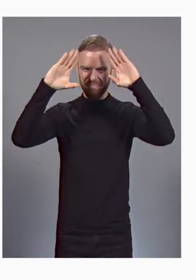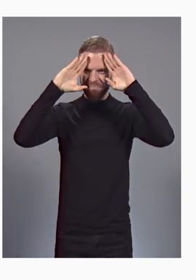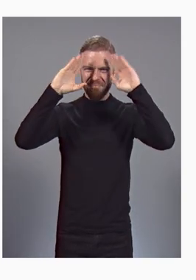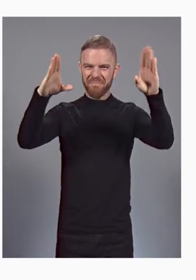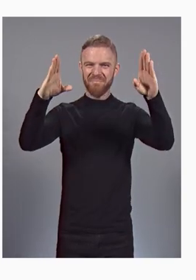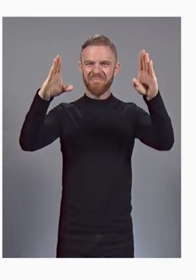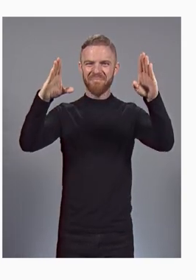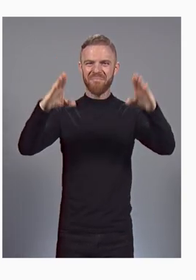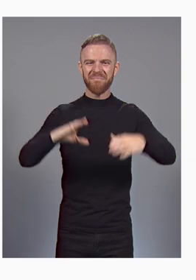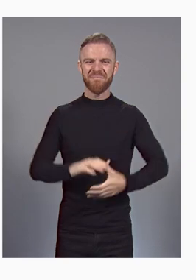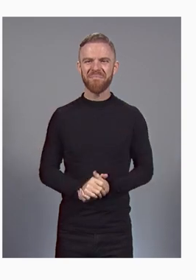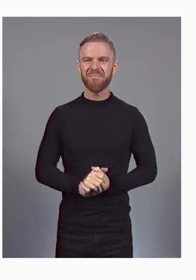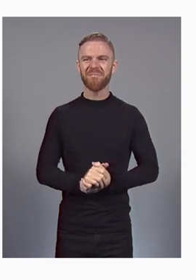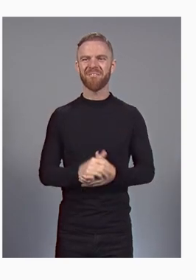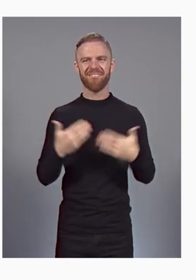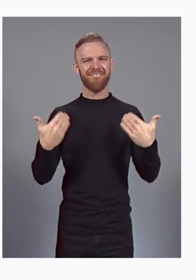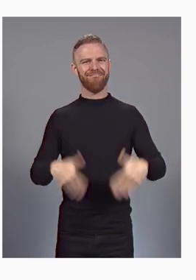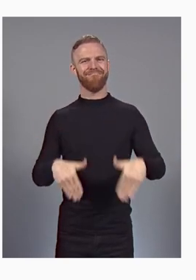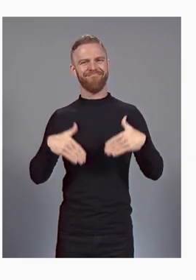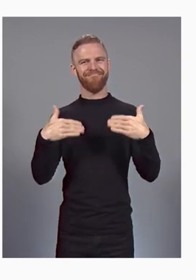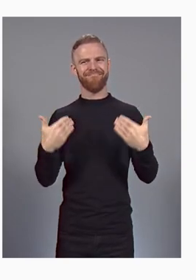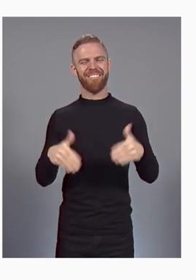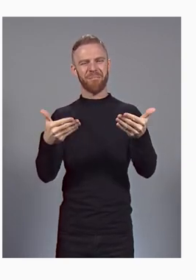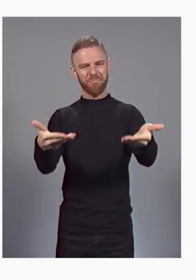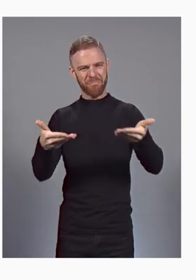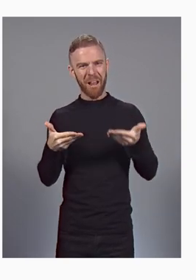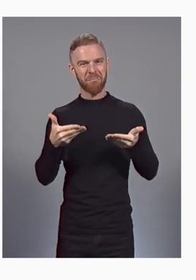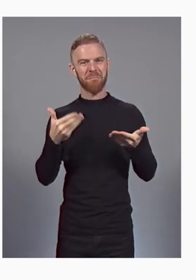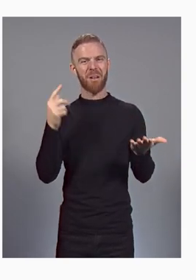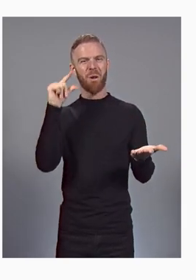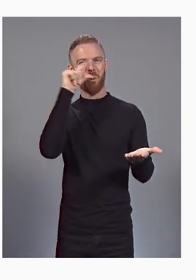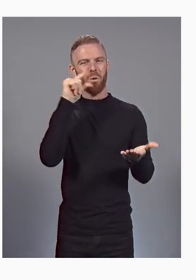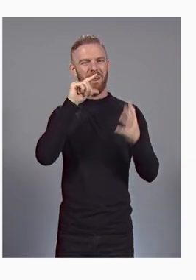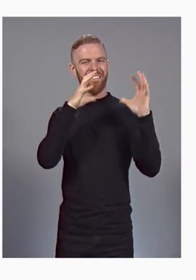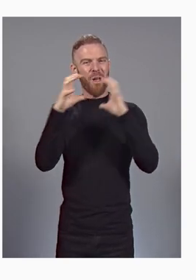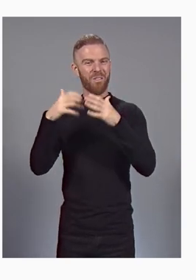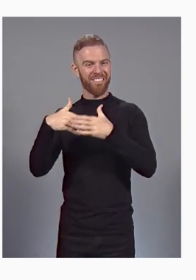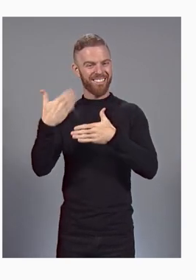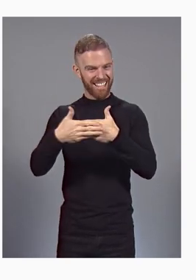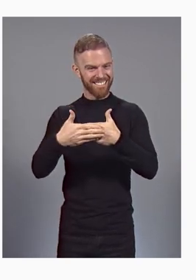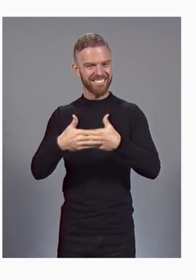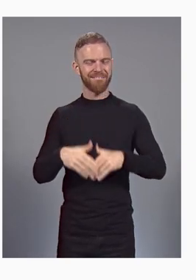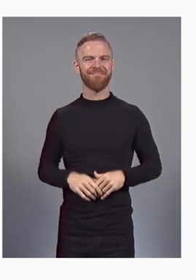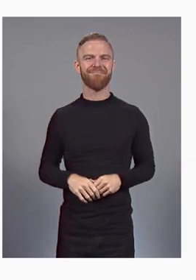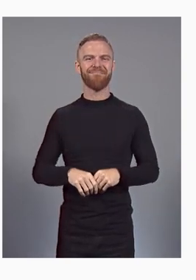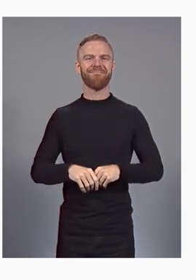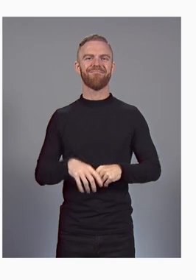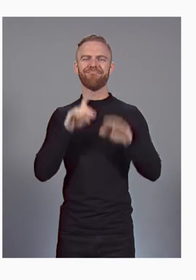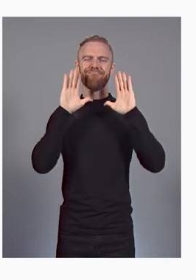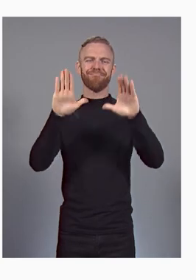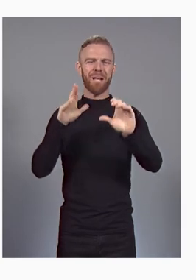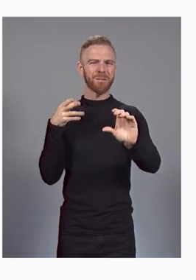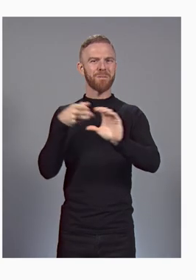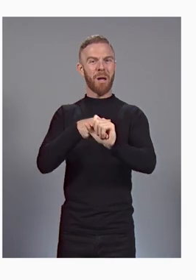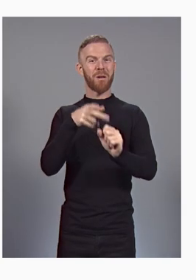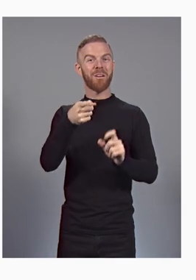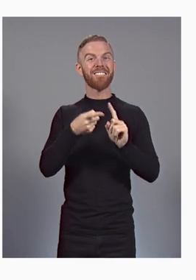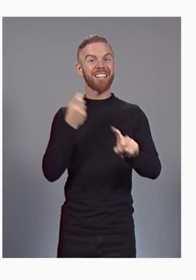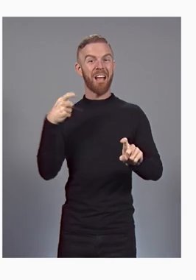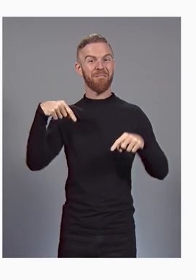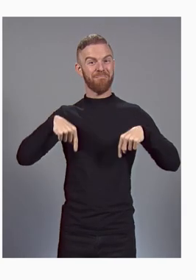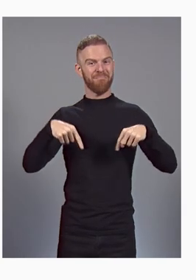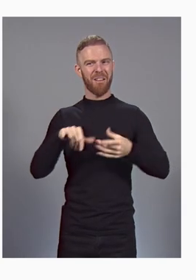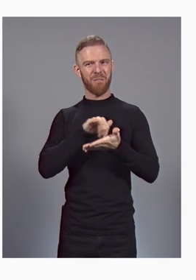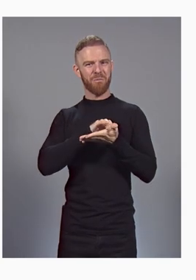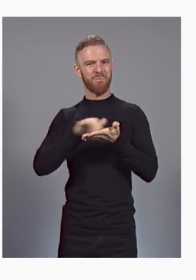Wow. Hello. Welcome to Cloud Next. It's wonderful to join you from New York